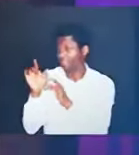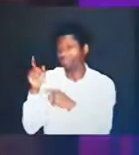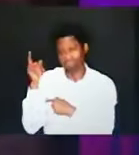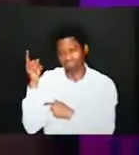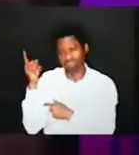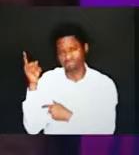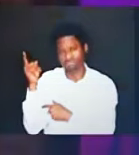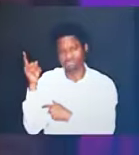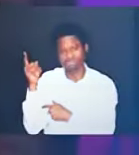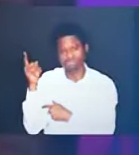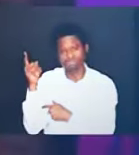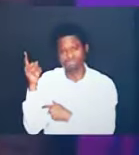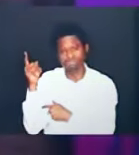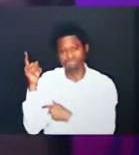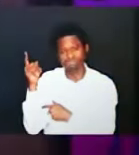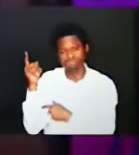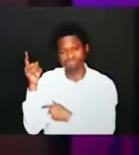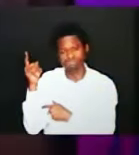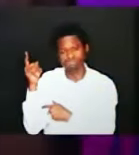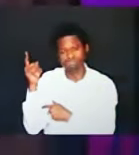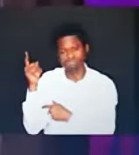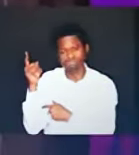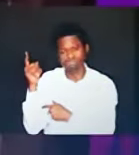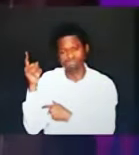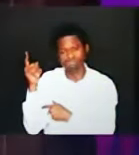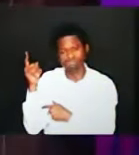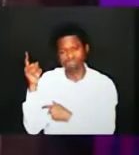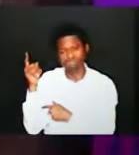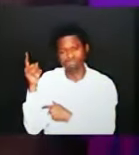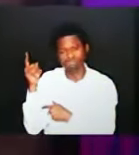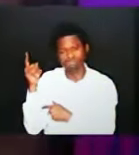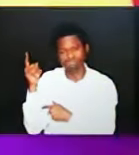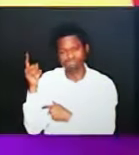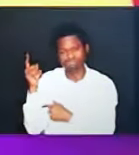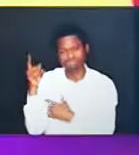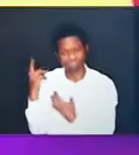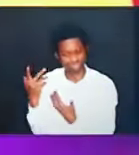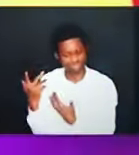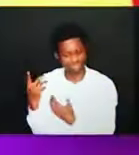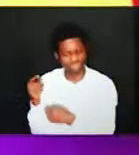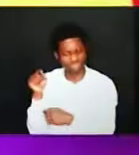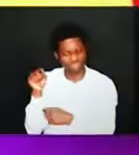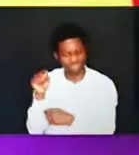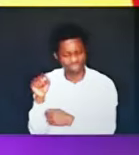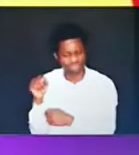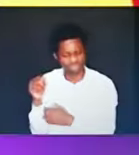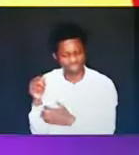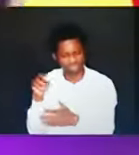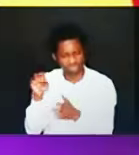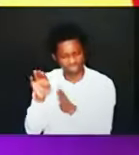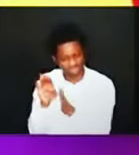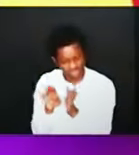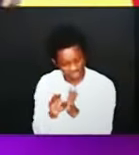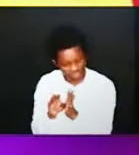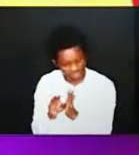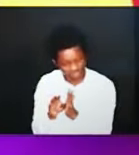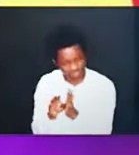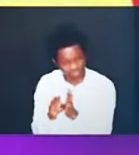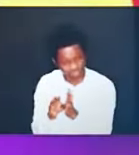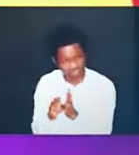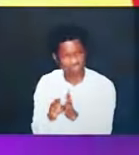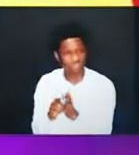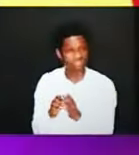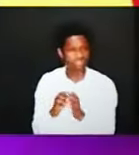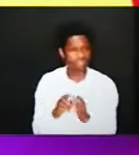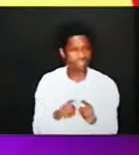now now this particular version separates but and